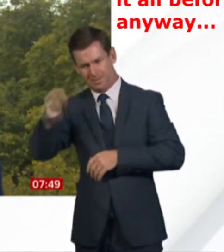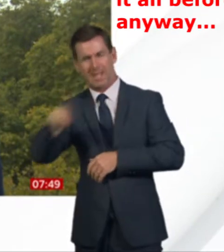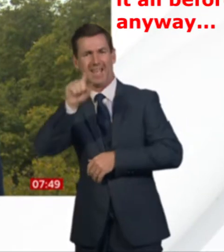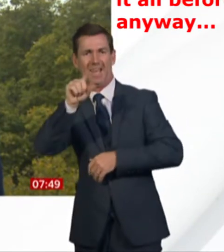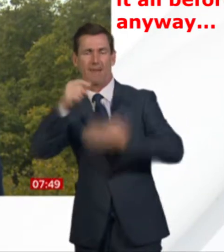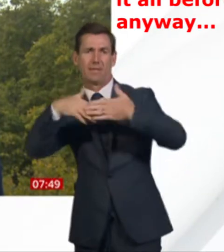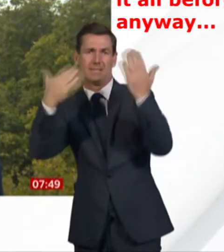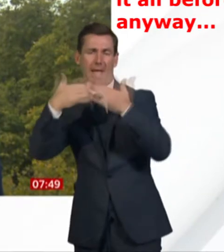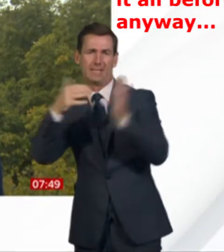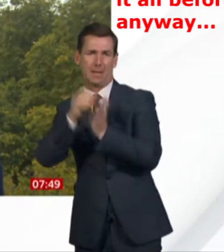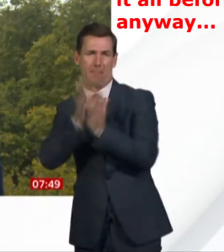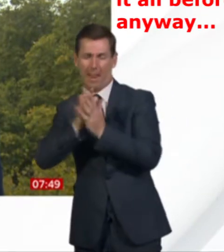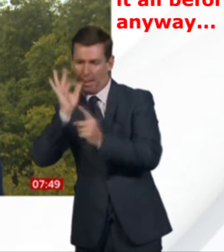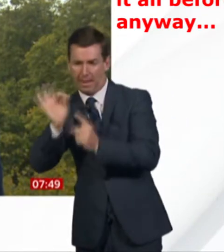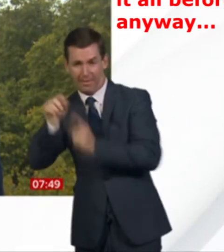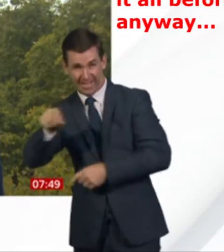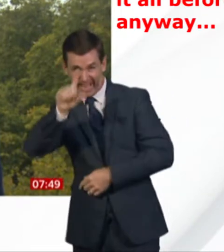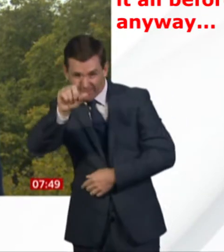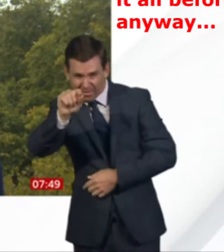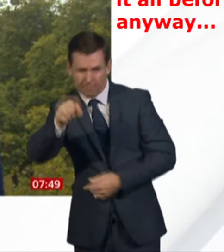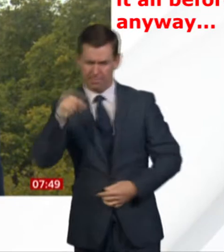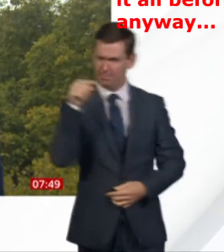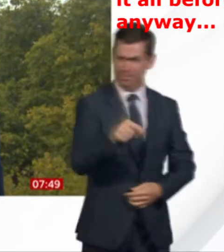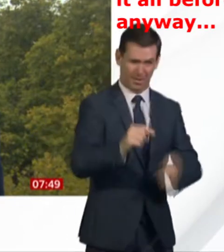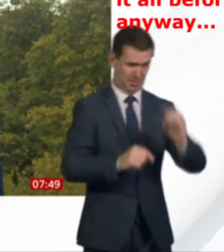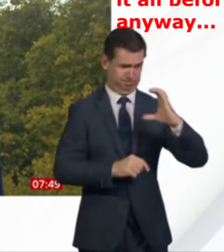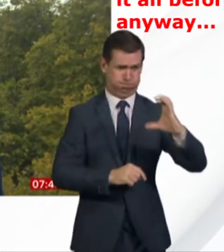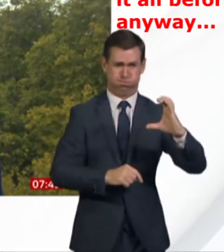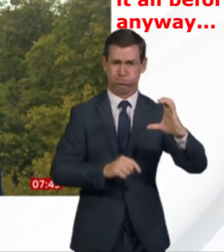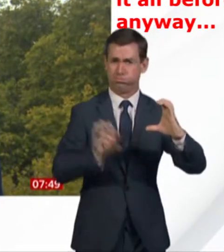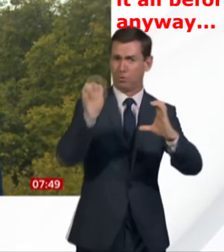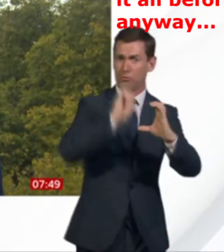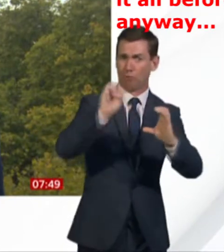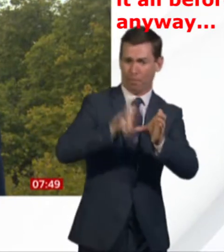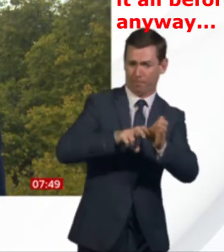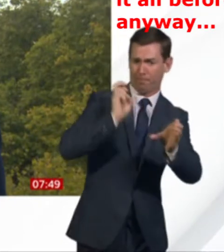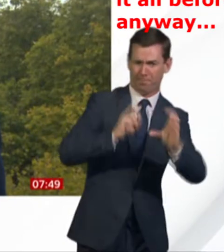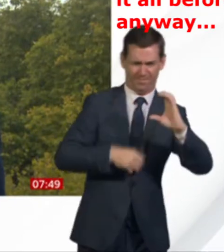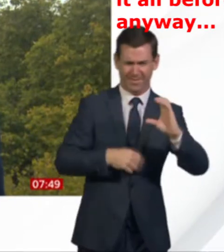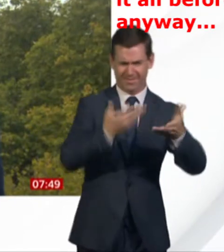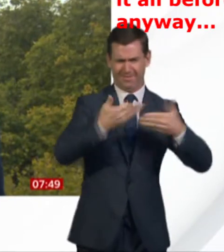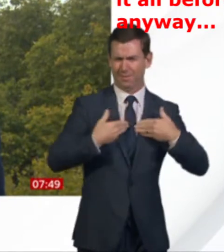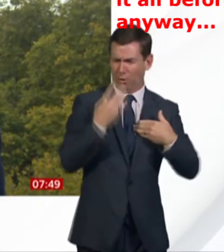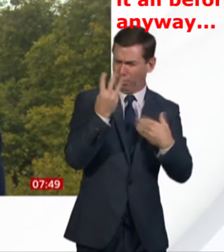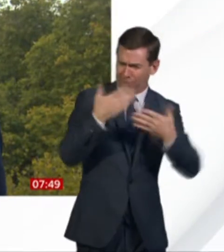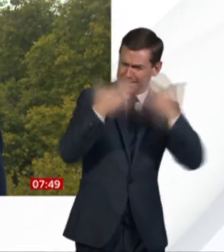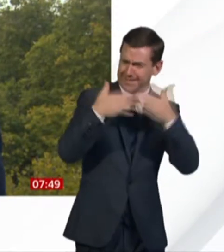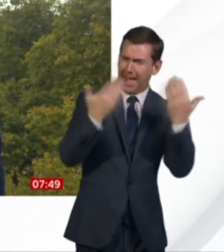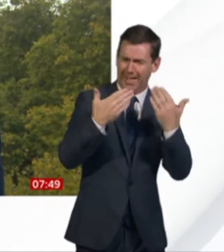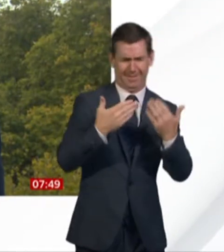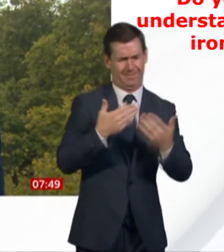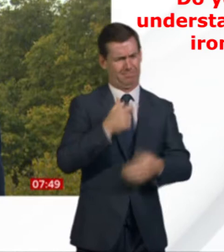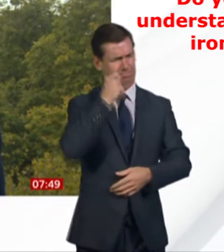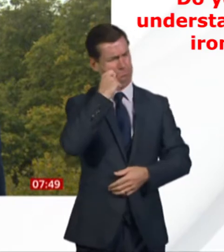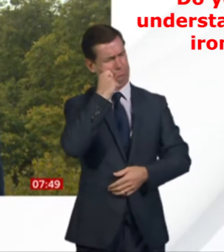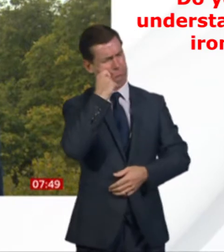it was going to be given a couple of days to deal with this complex and important Brexit legislation was, to be frank, a bit of an insult to democracy.